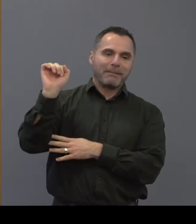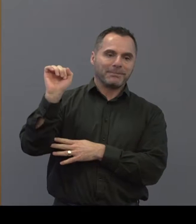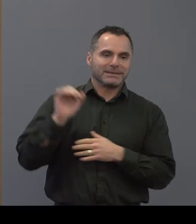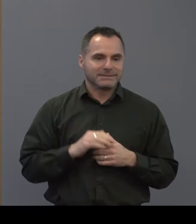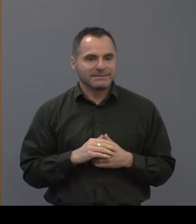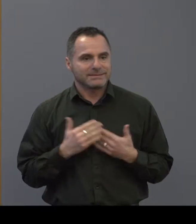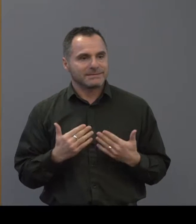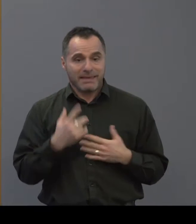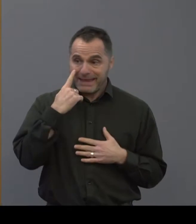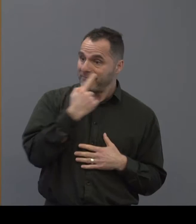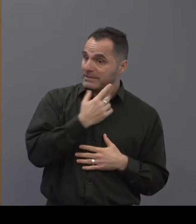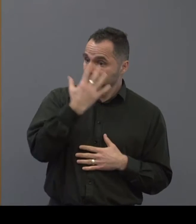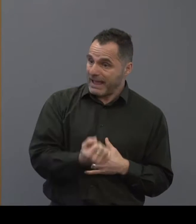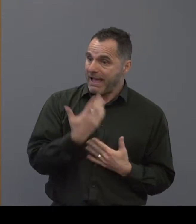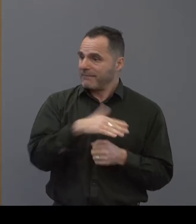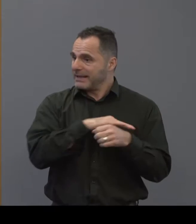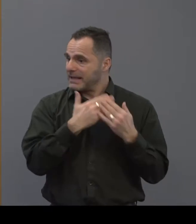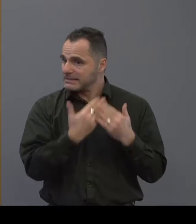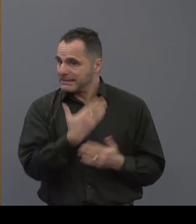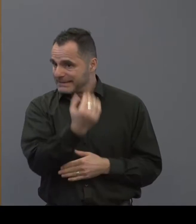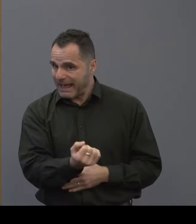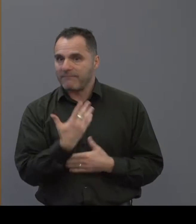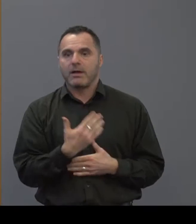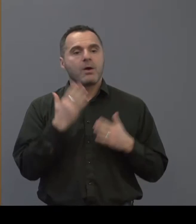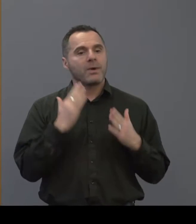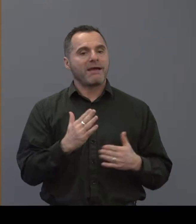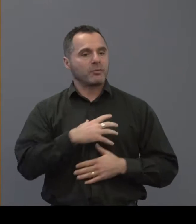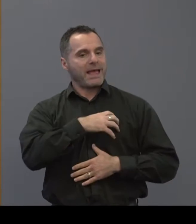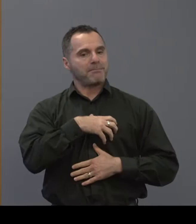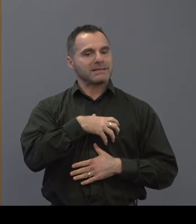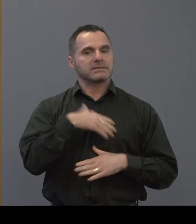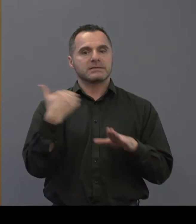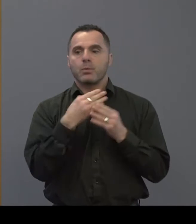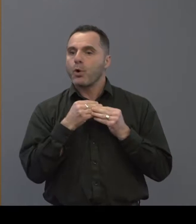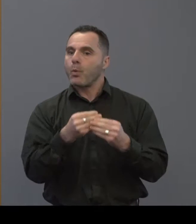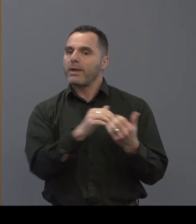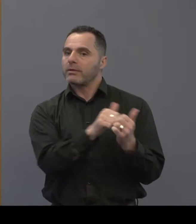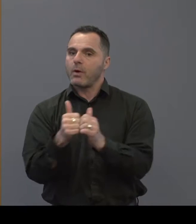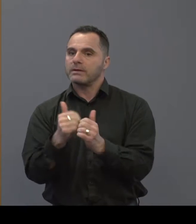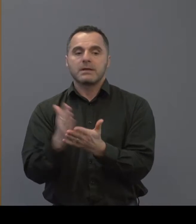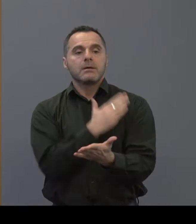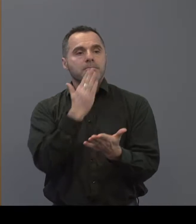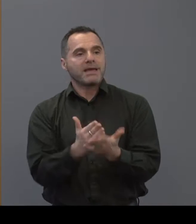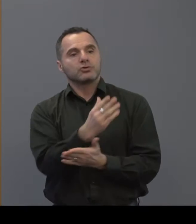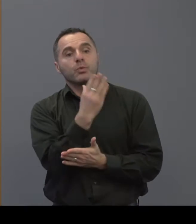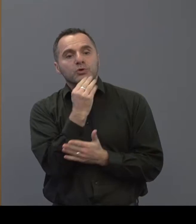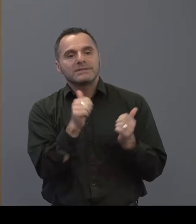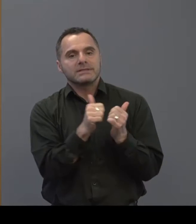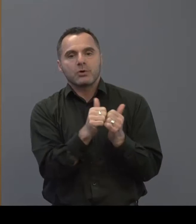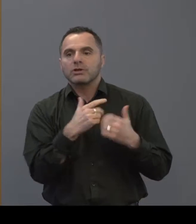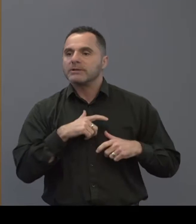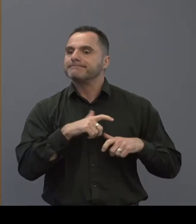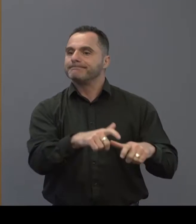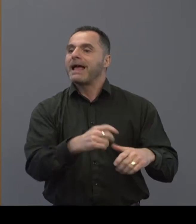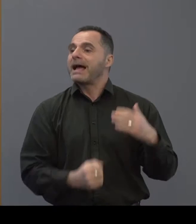ever the evidence is there the case studies are there we all have to be ambassadors and work with our colleagues to make sure that this isn't this is used but annual